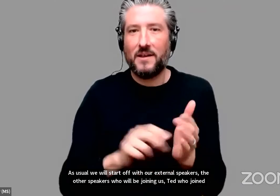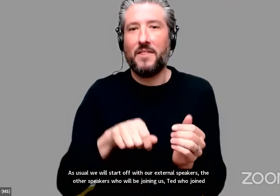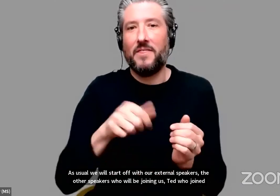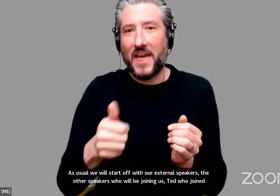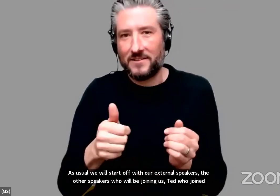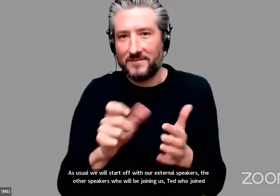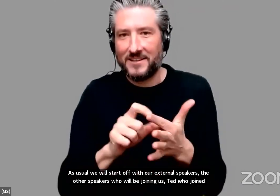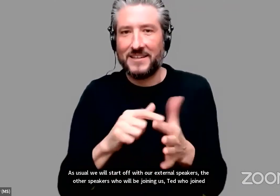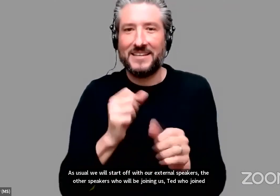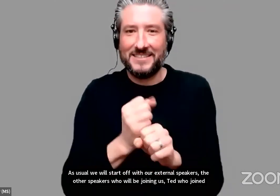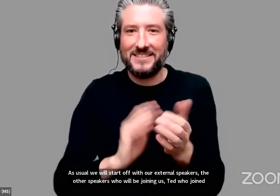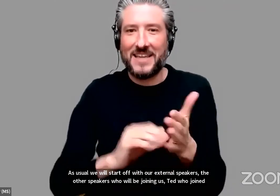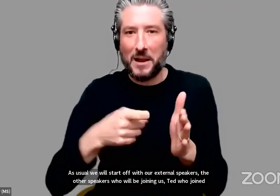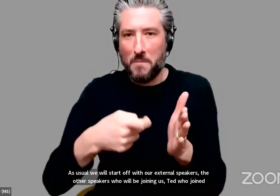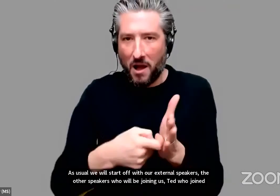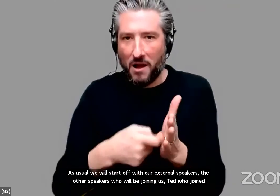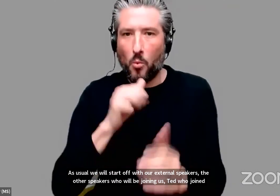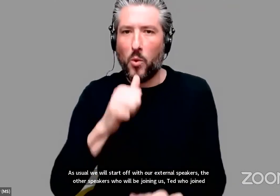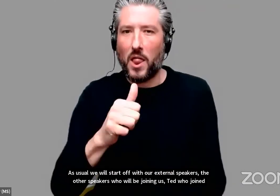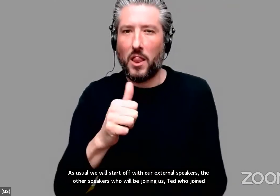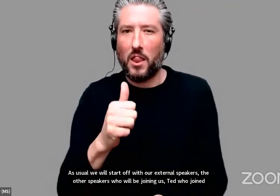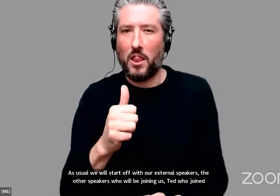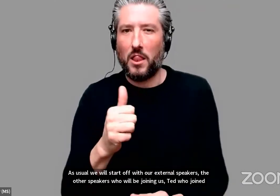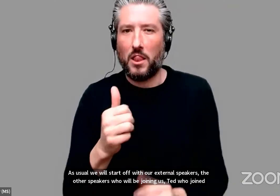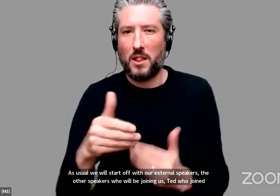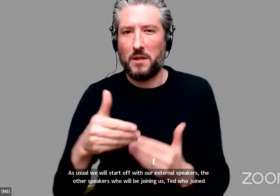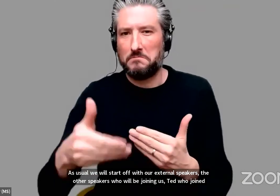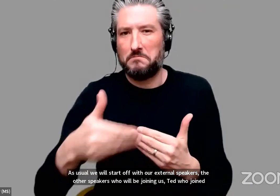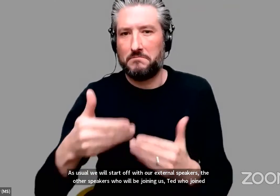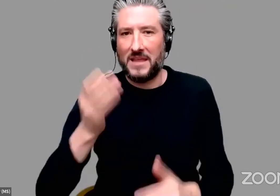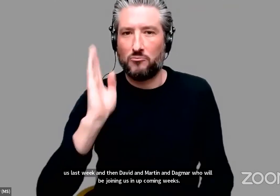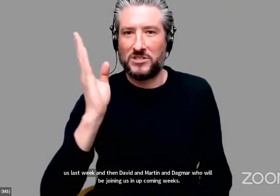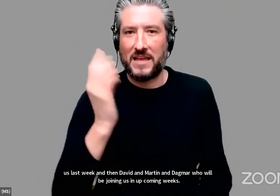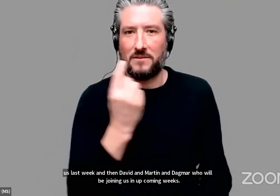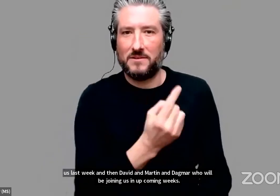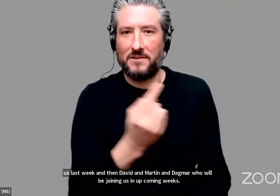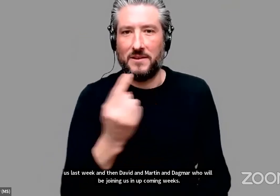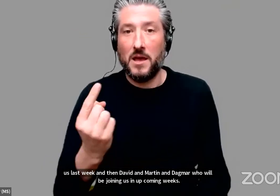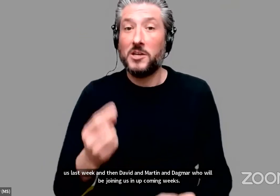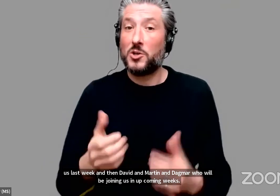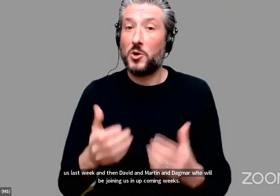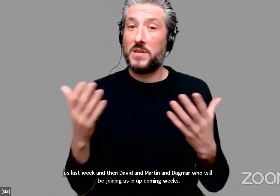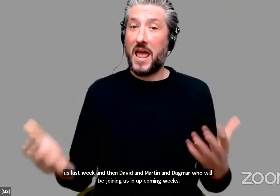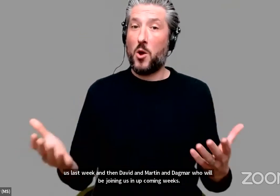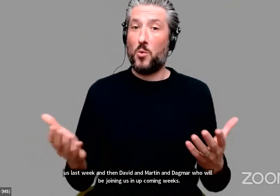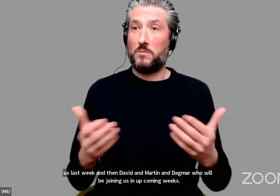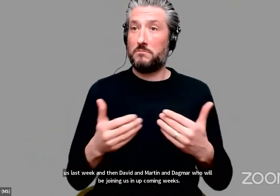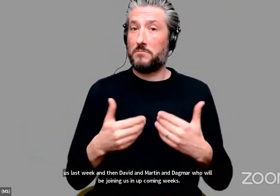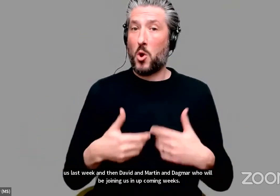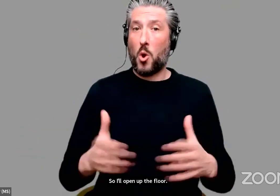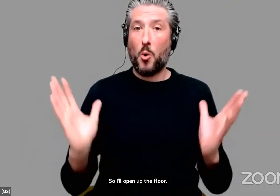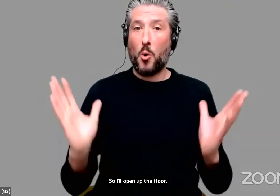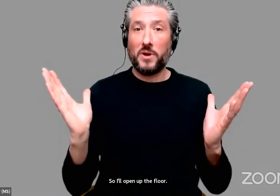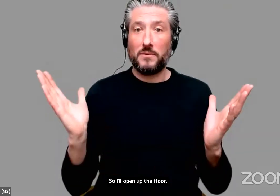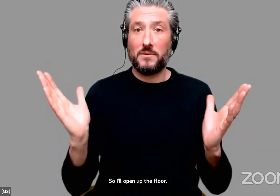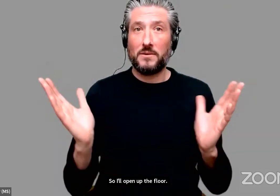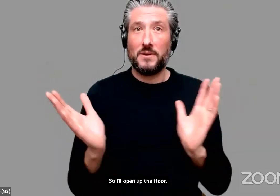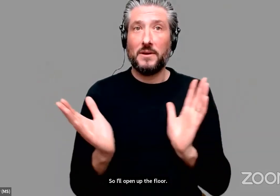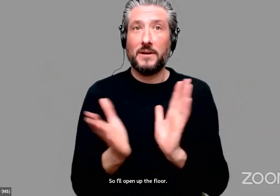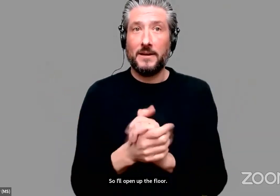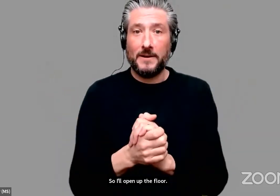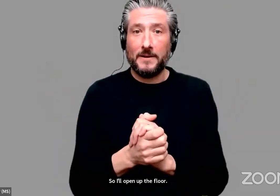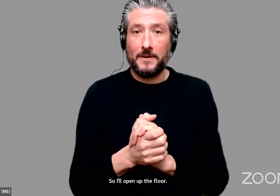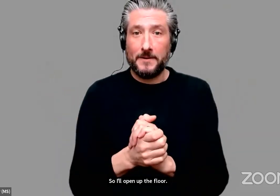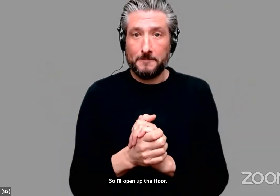joining us, um, joining us in, in upcoming weeks. So, um, I'm happy to open up the floor. Um, and, uh, we can get going with